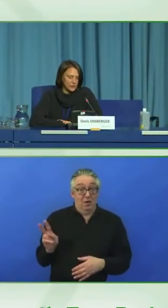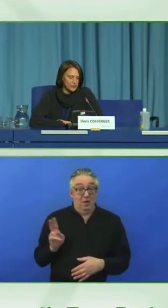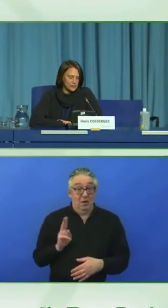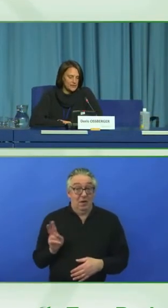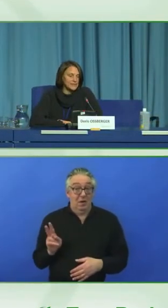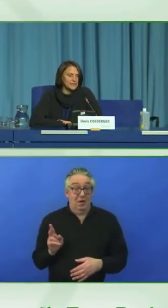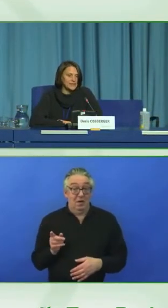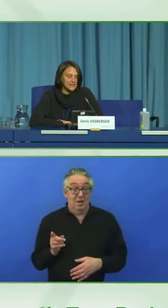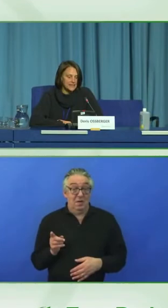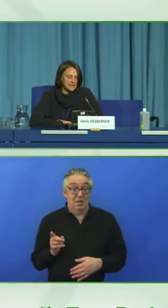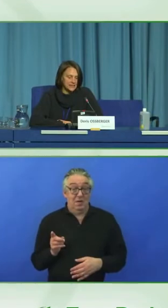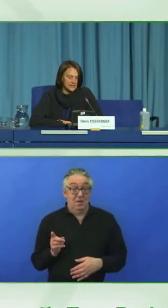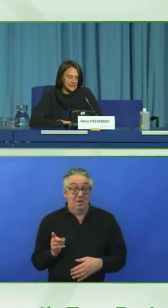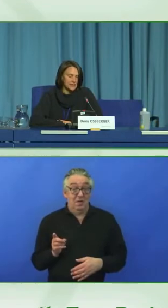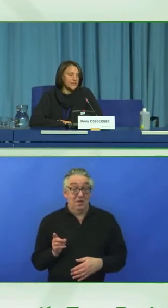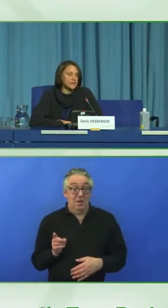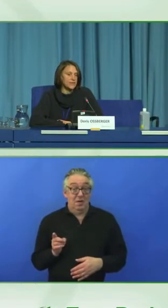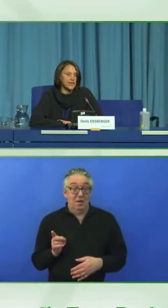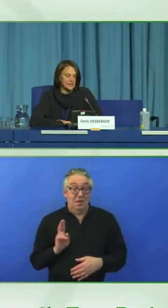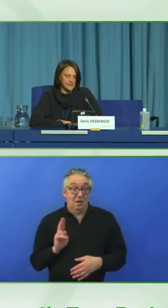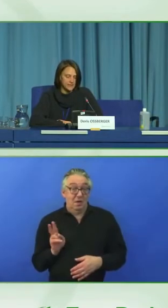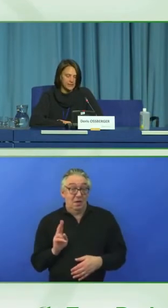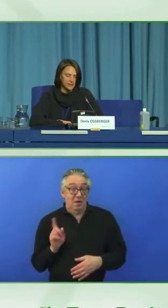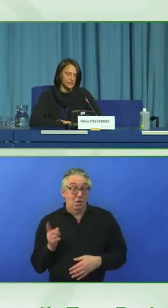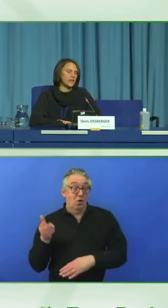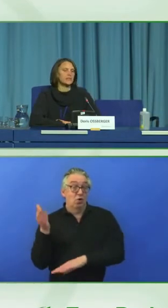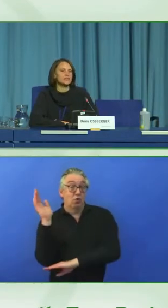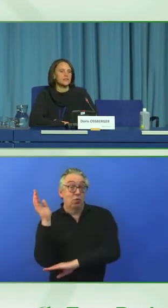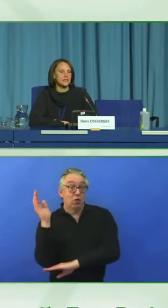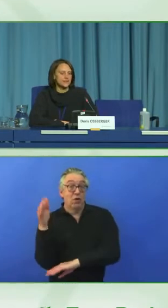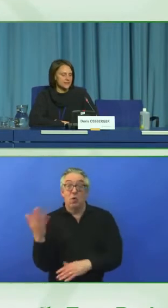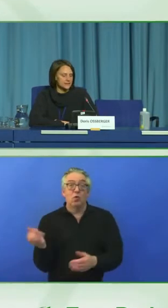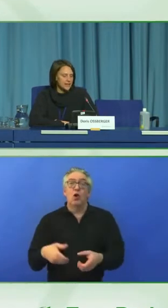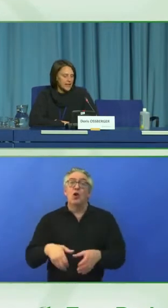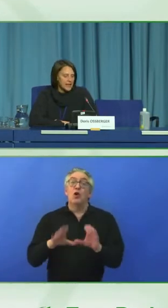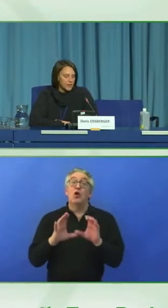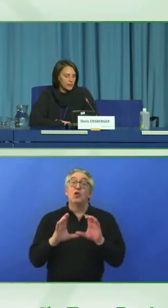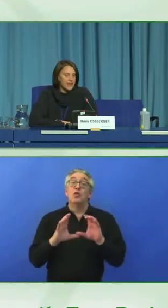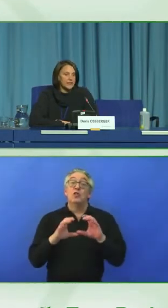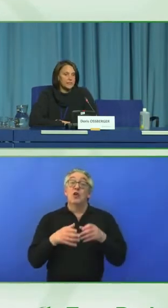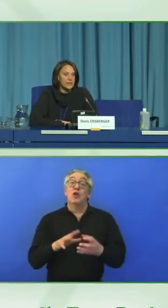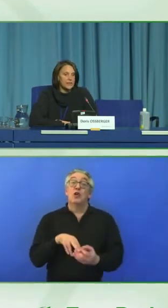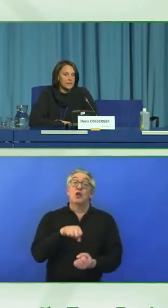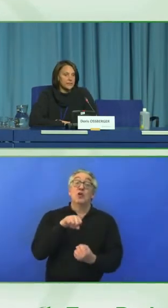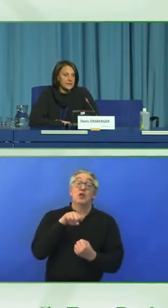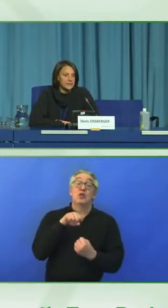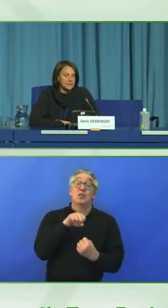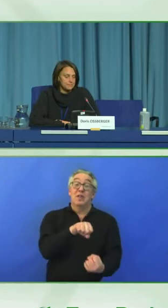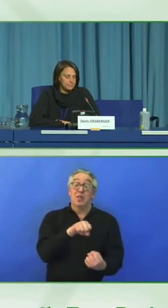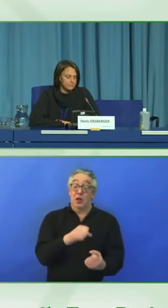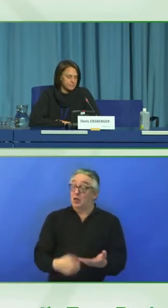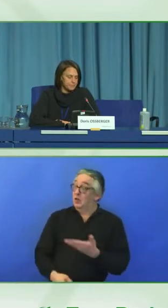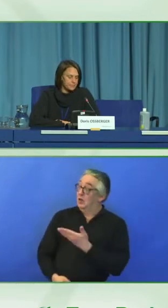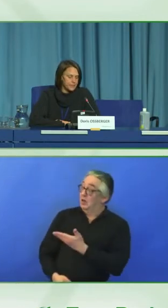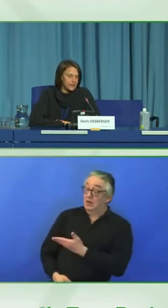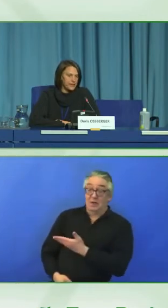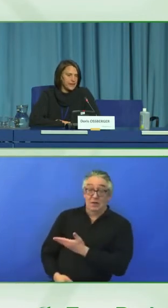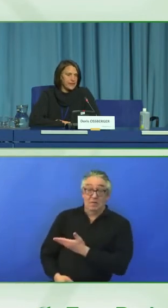Alle, which basically is a certificate for accessibility of various services provided by companies.